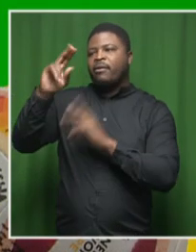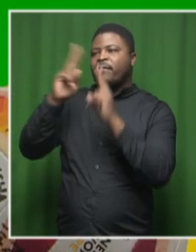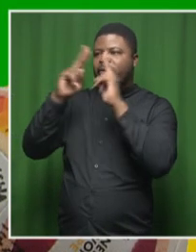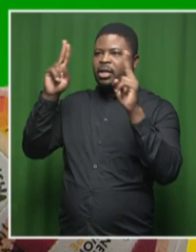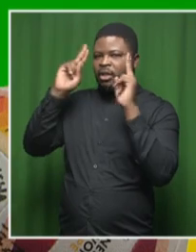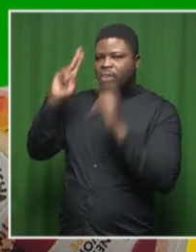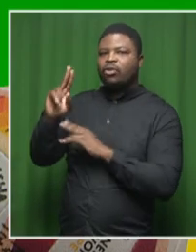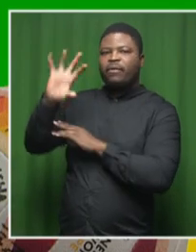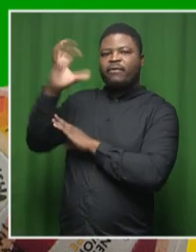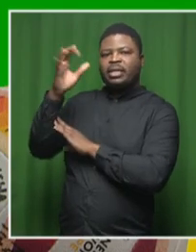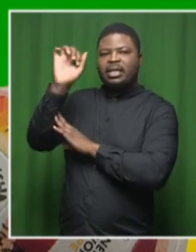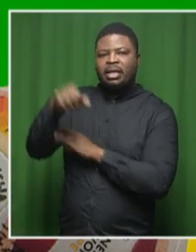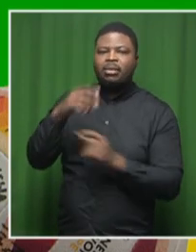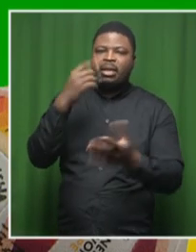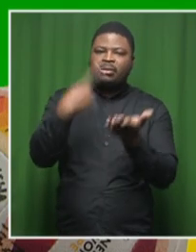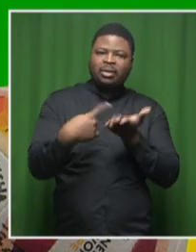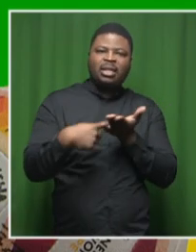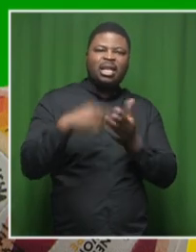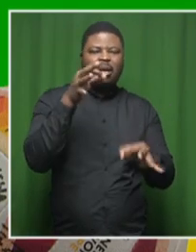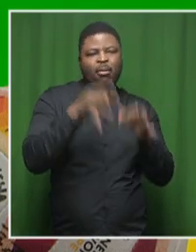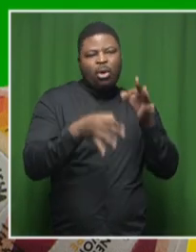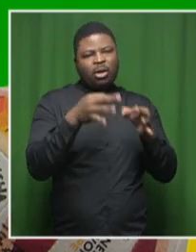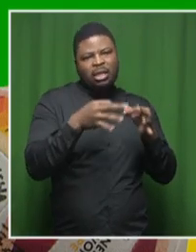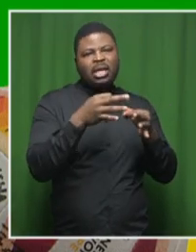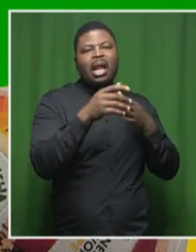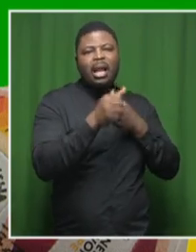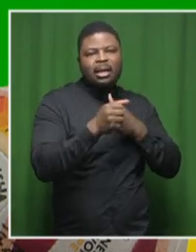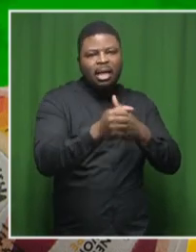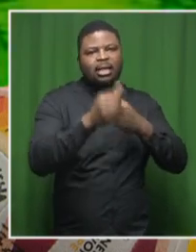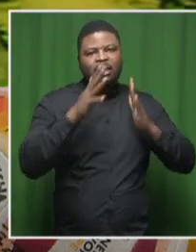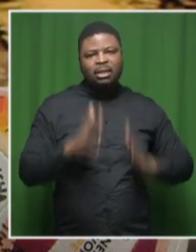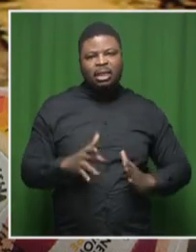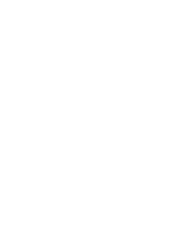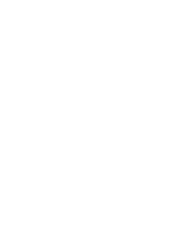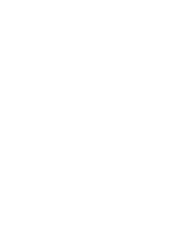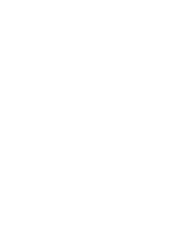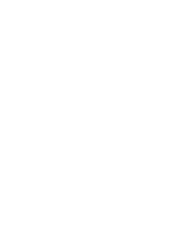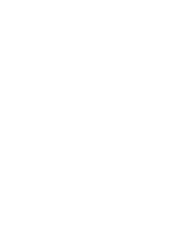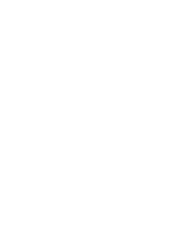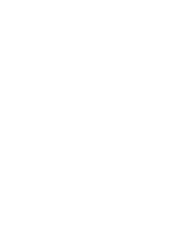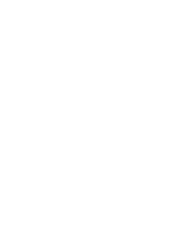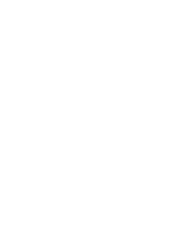about the political and leadership challenges that are faced by the free state.